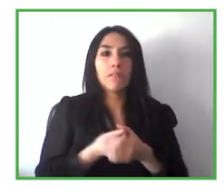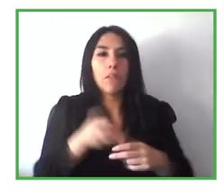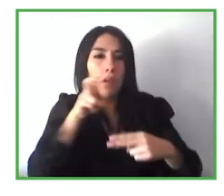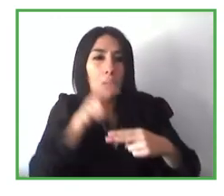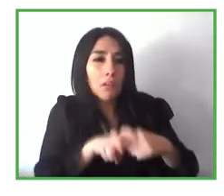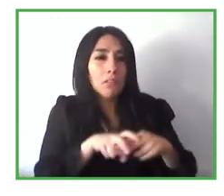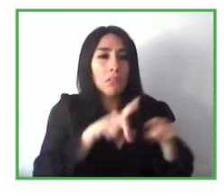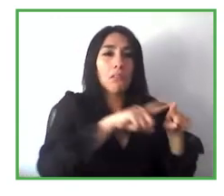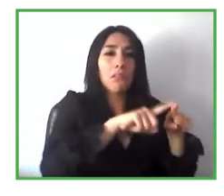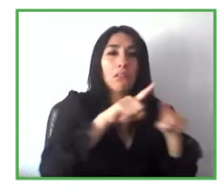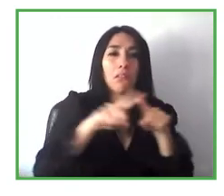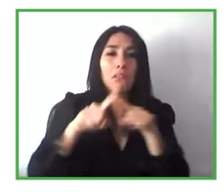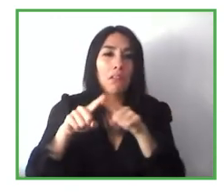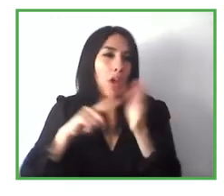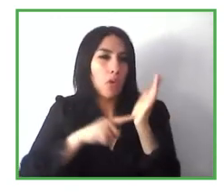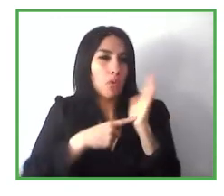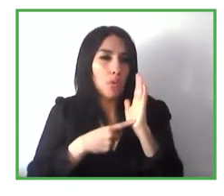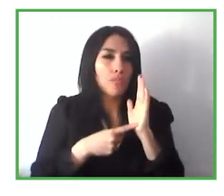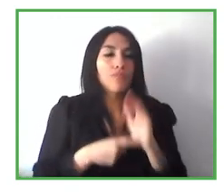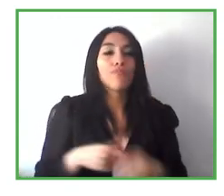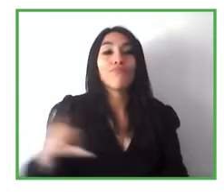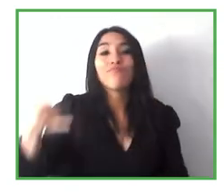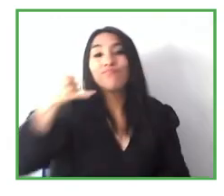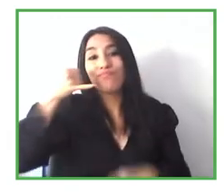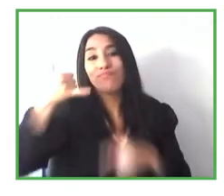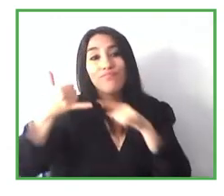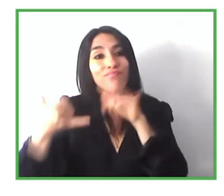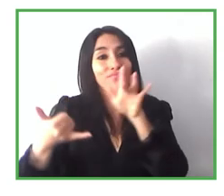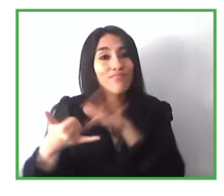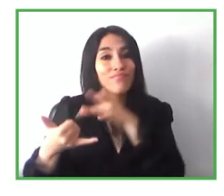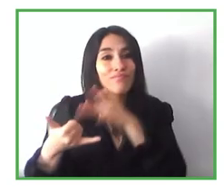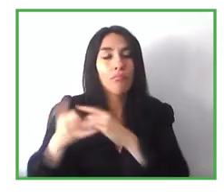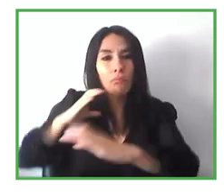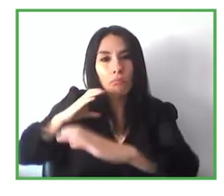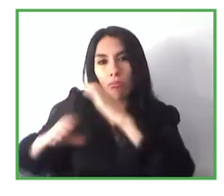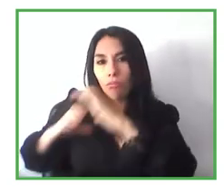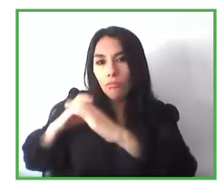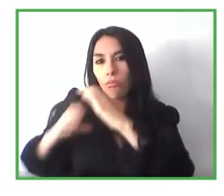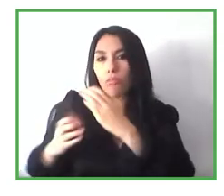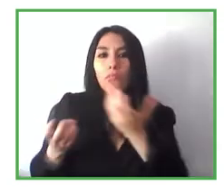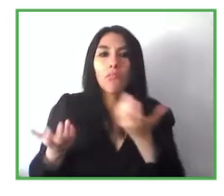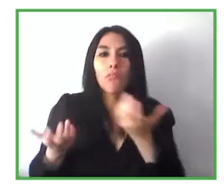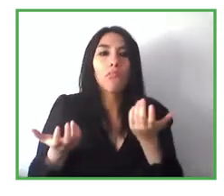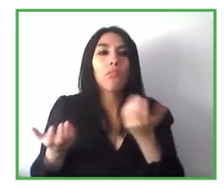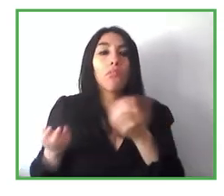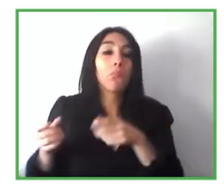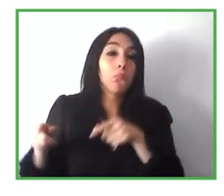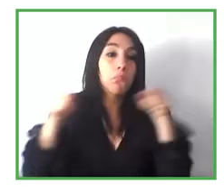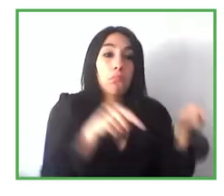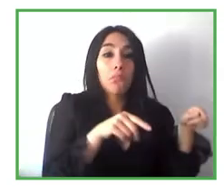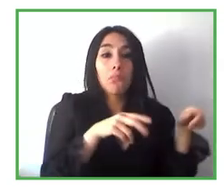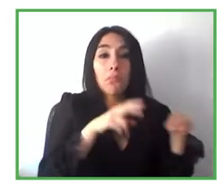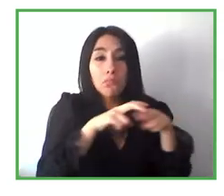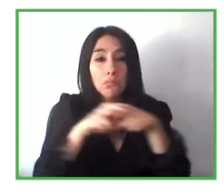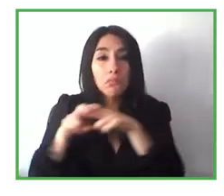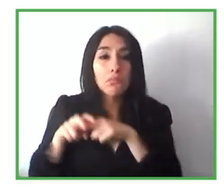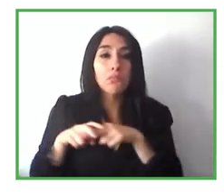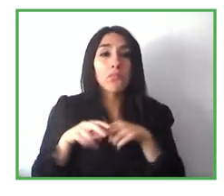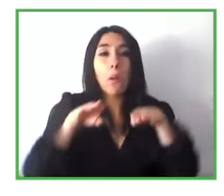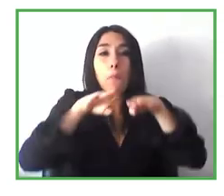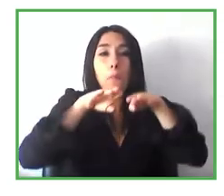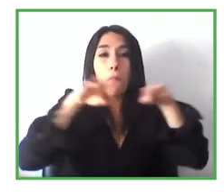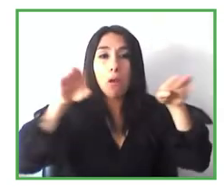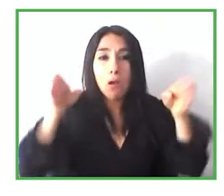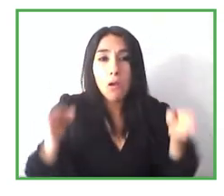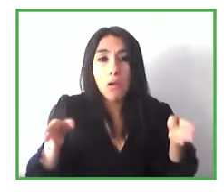this is being taken to the physical products. This opposes a change of paradigm that is very important because we are making these physical